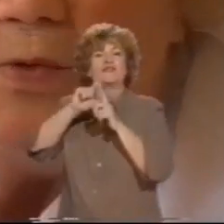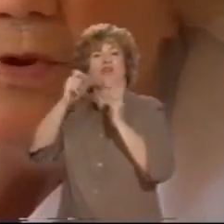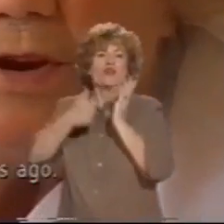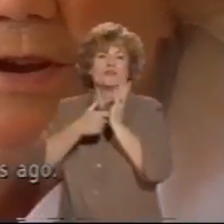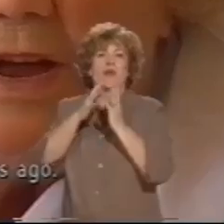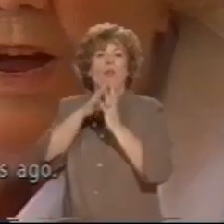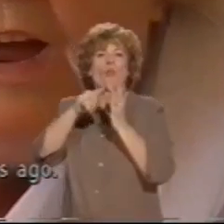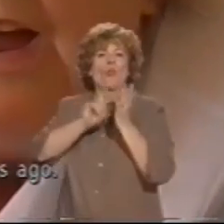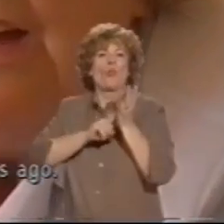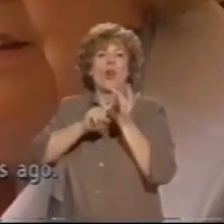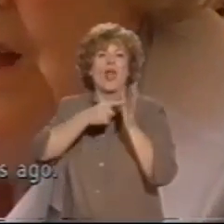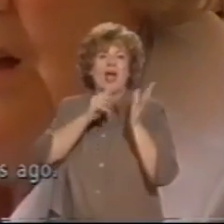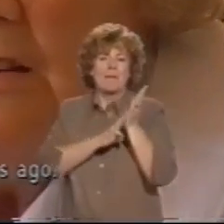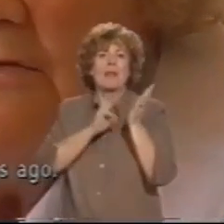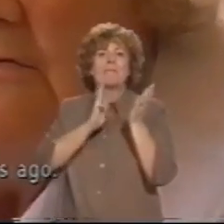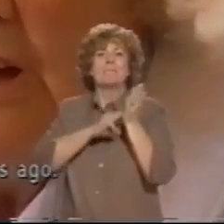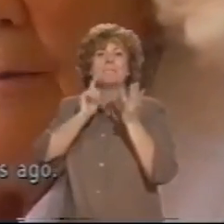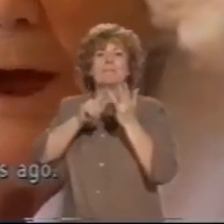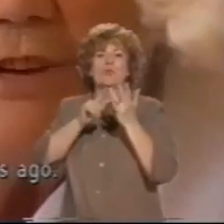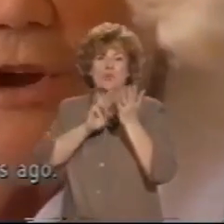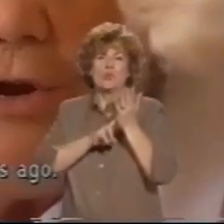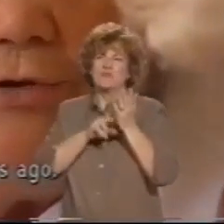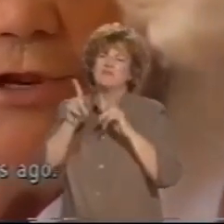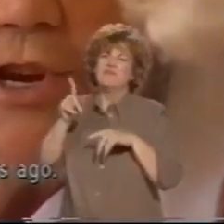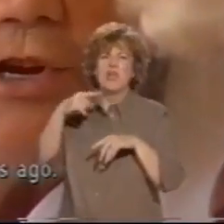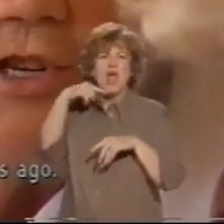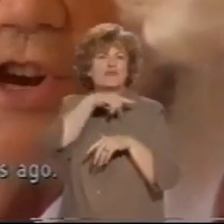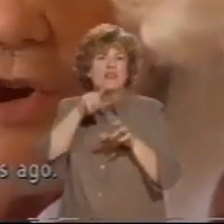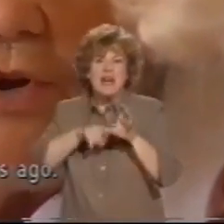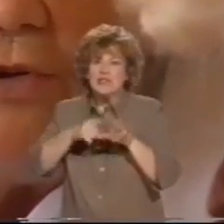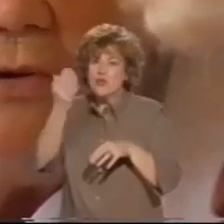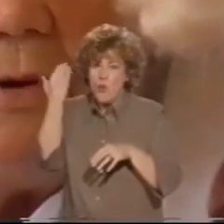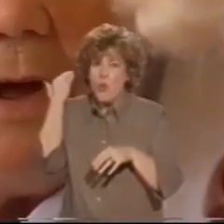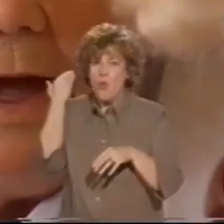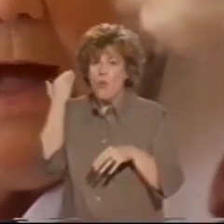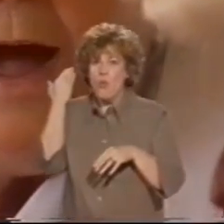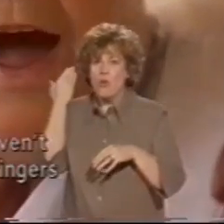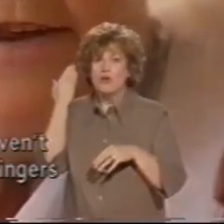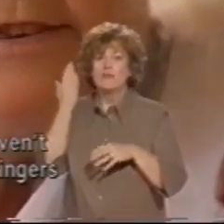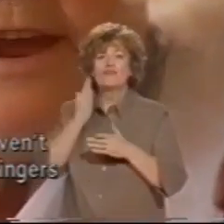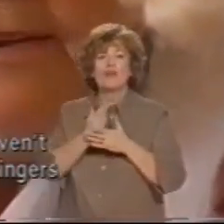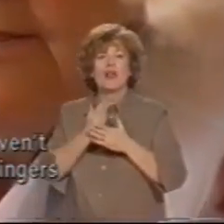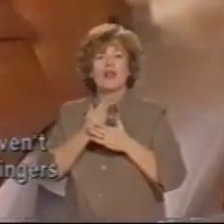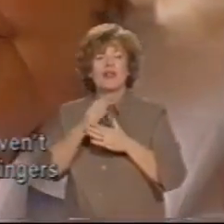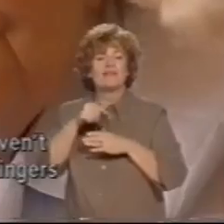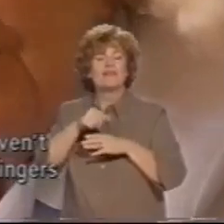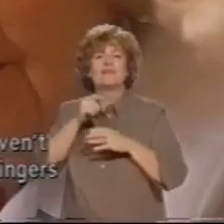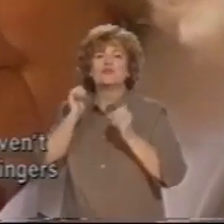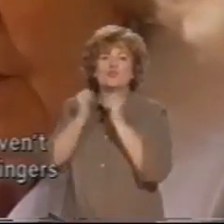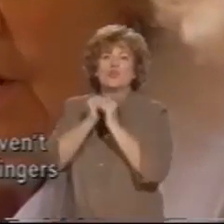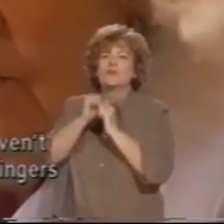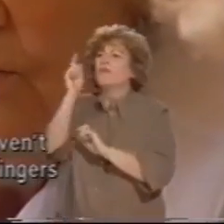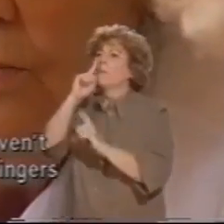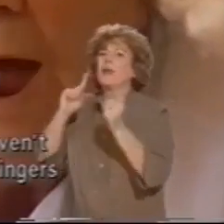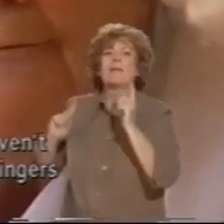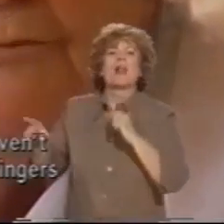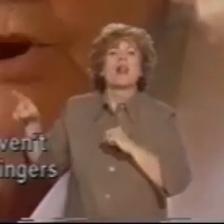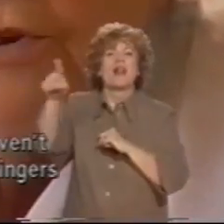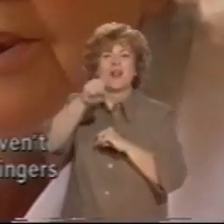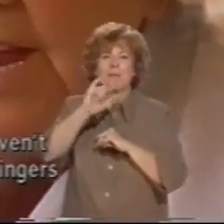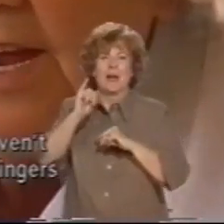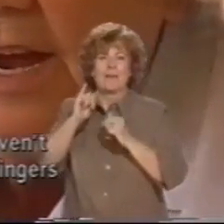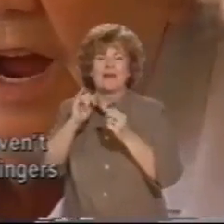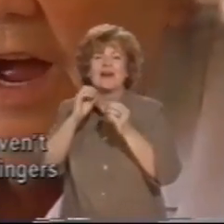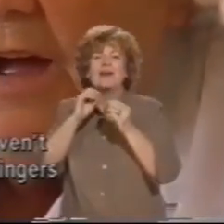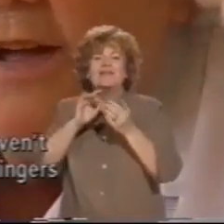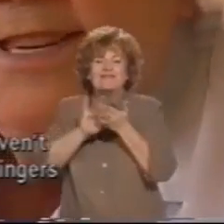Moon, about 100 years ago. And it's for people who haven't